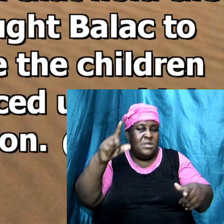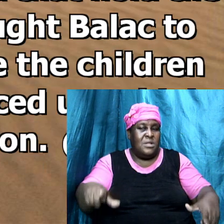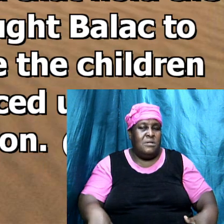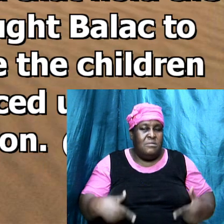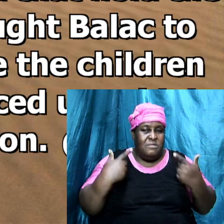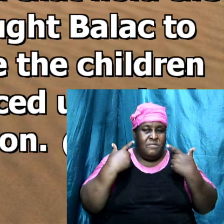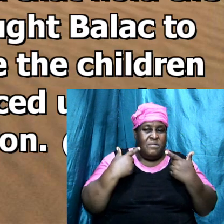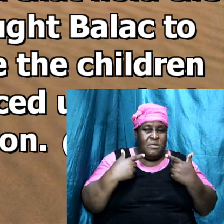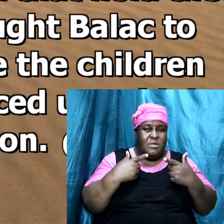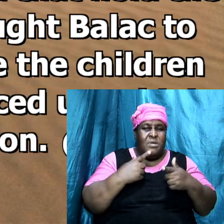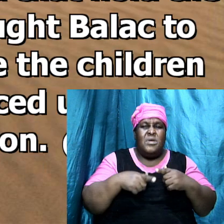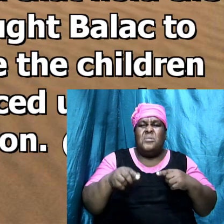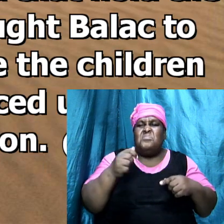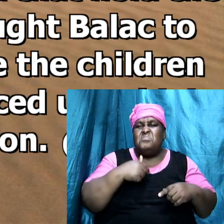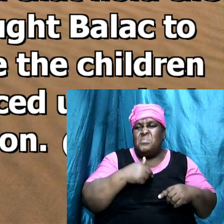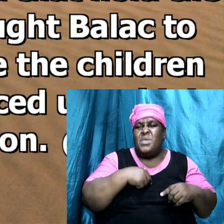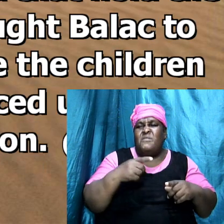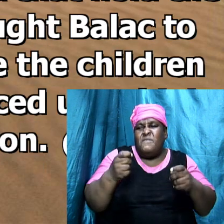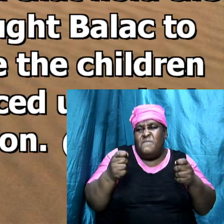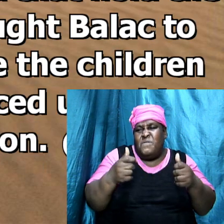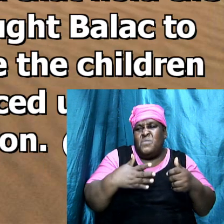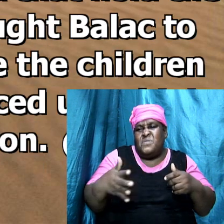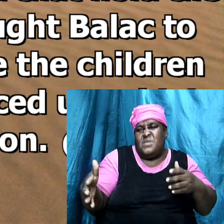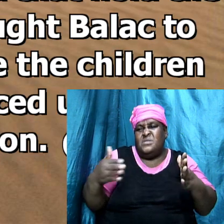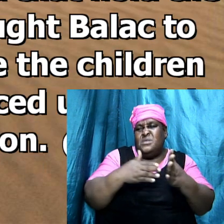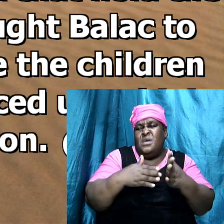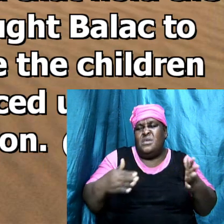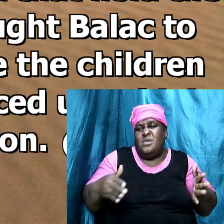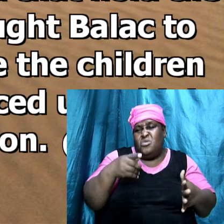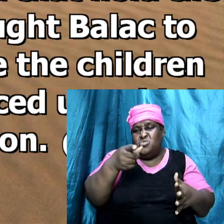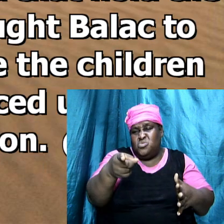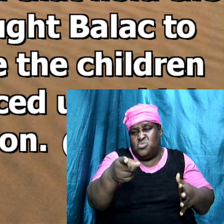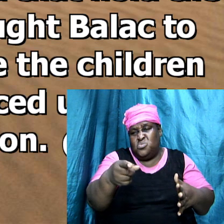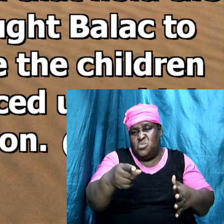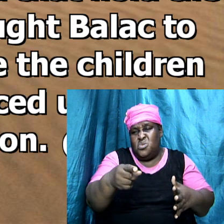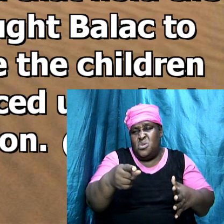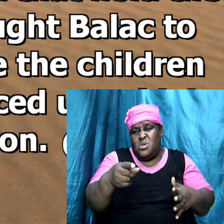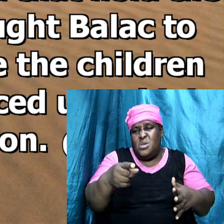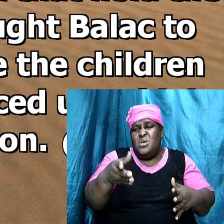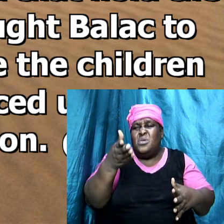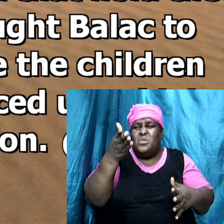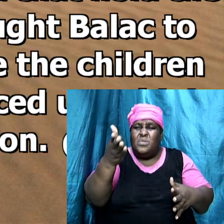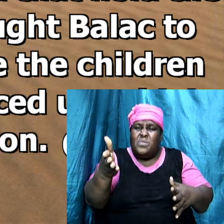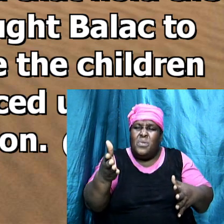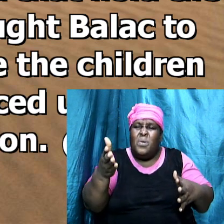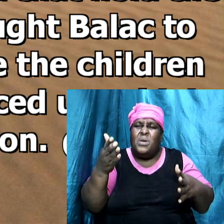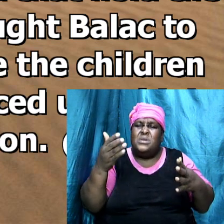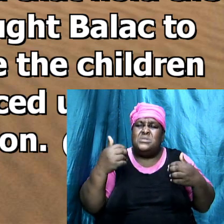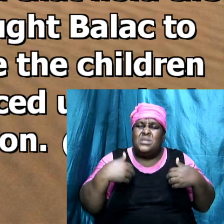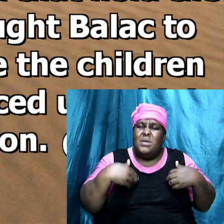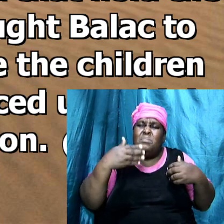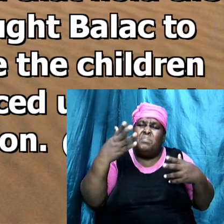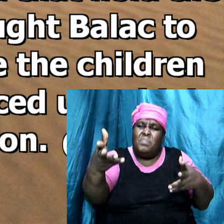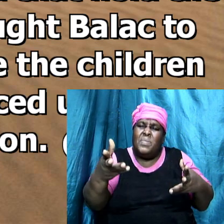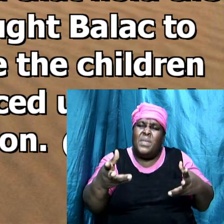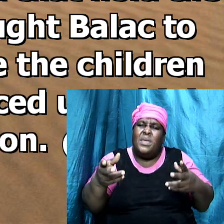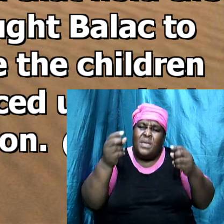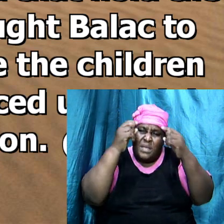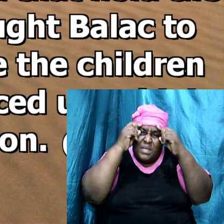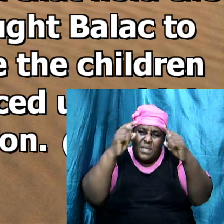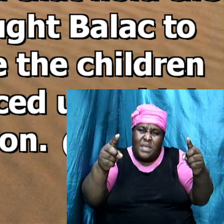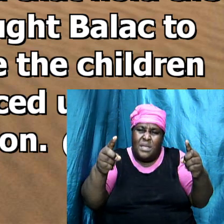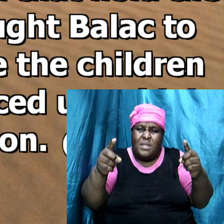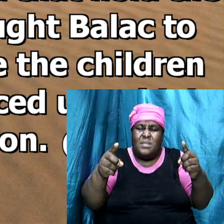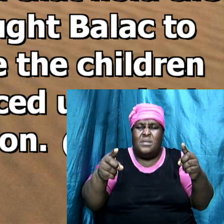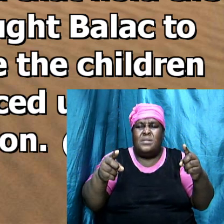But I have a few things against thee, because thou hast dear them that hold the doctrine of